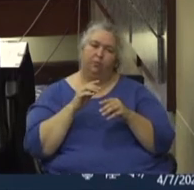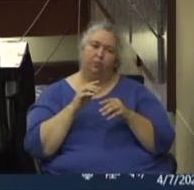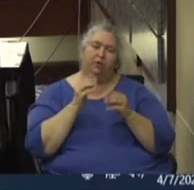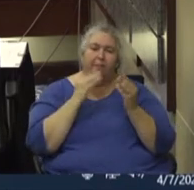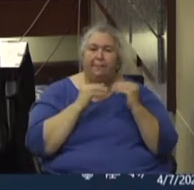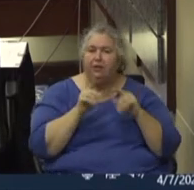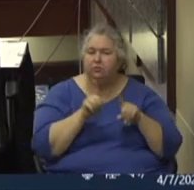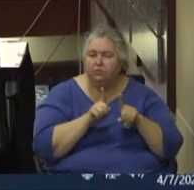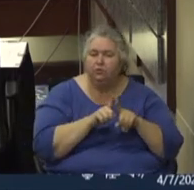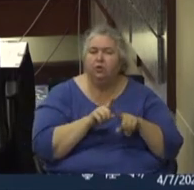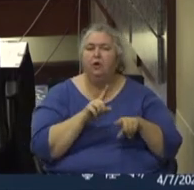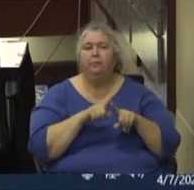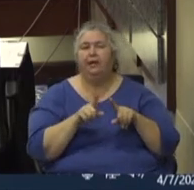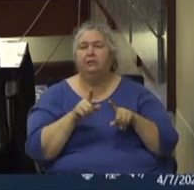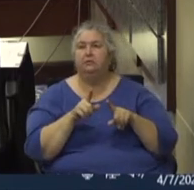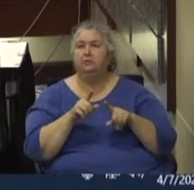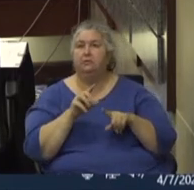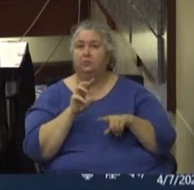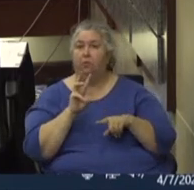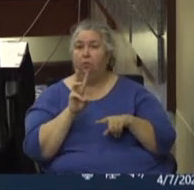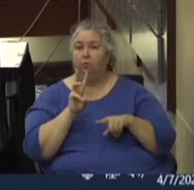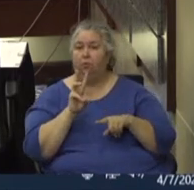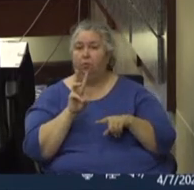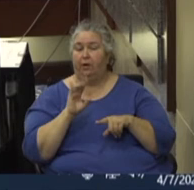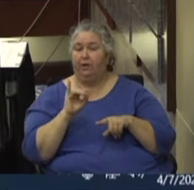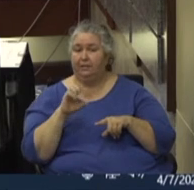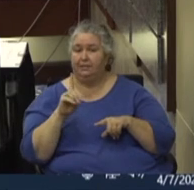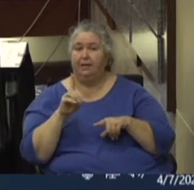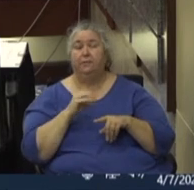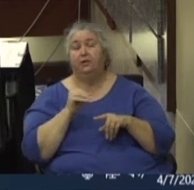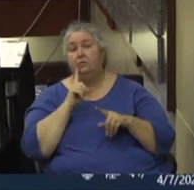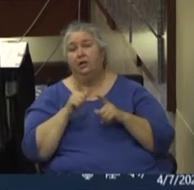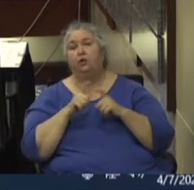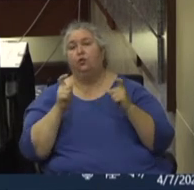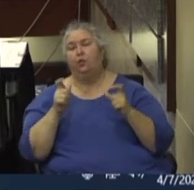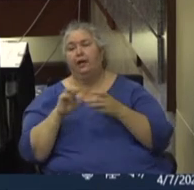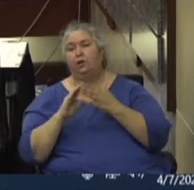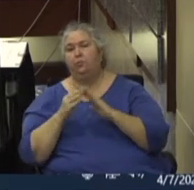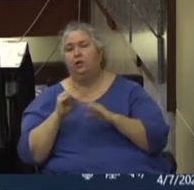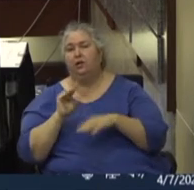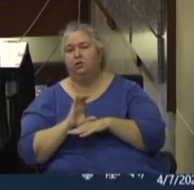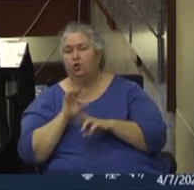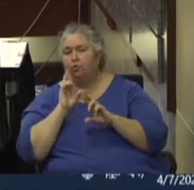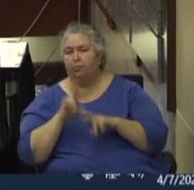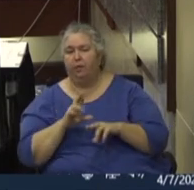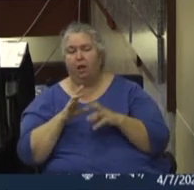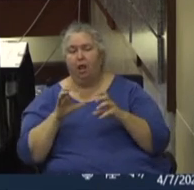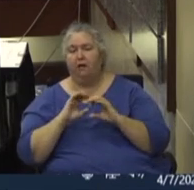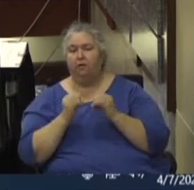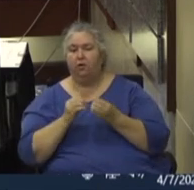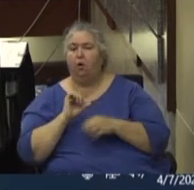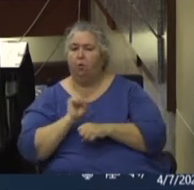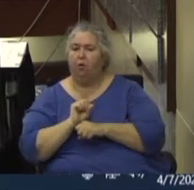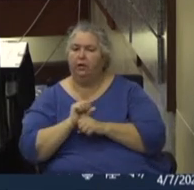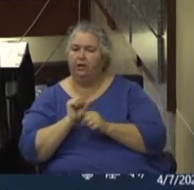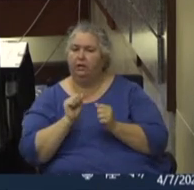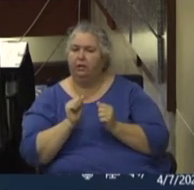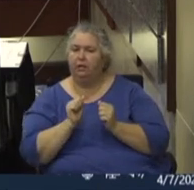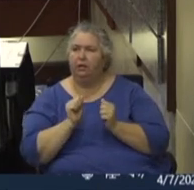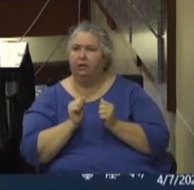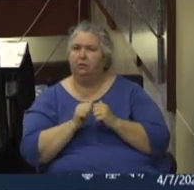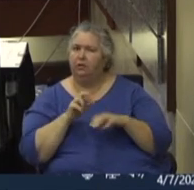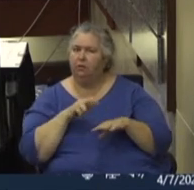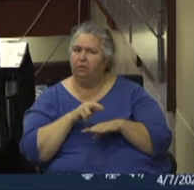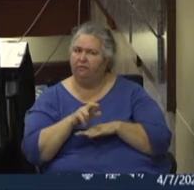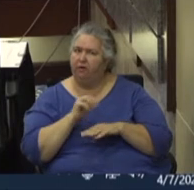there has been a great, uh, community and church response, um, where they are, a lot of organizations are working with the referred